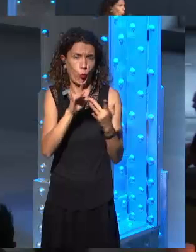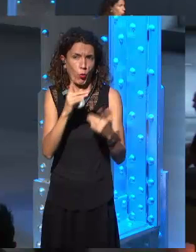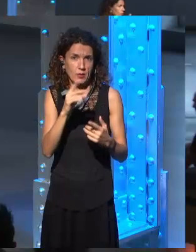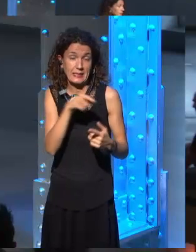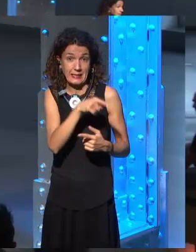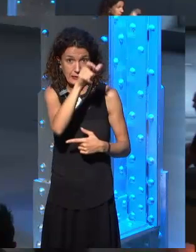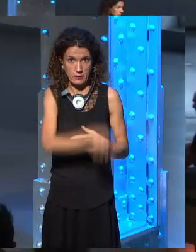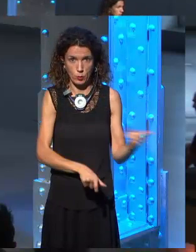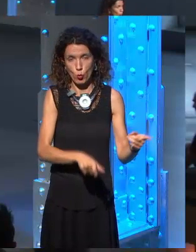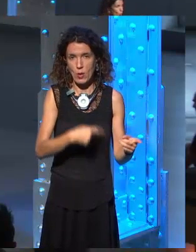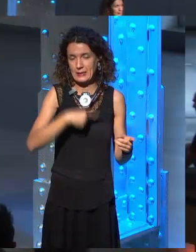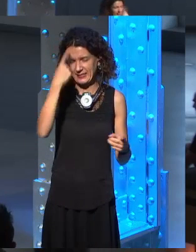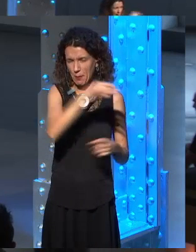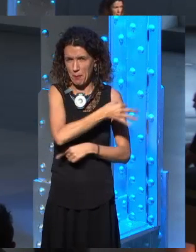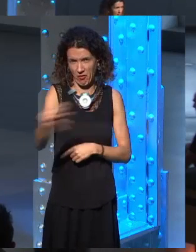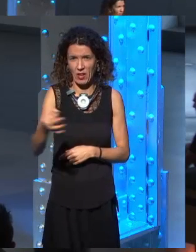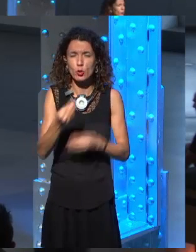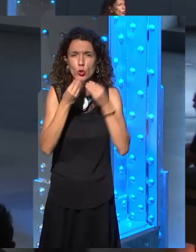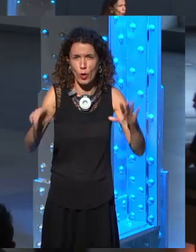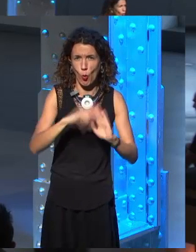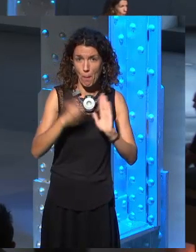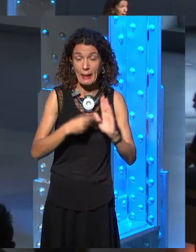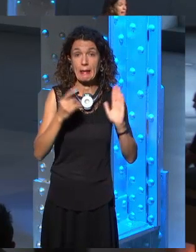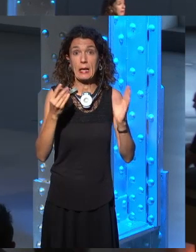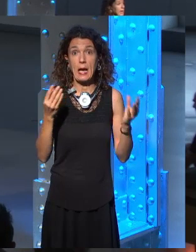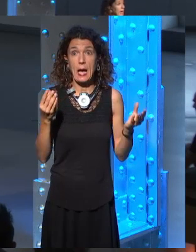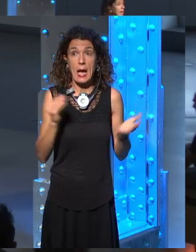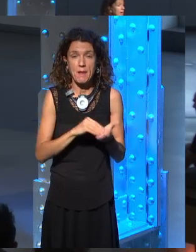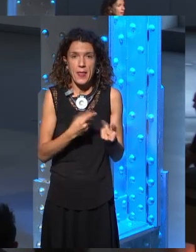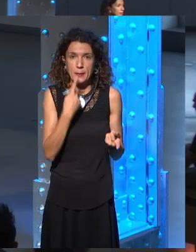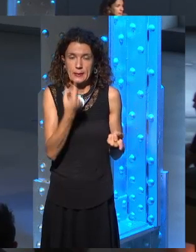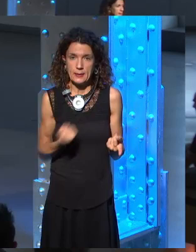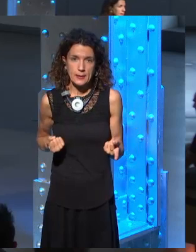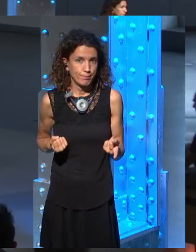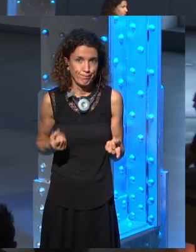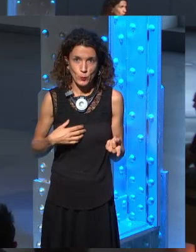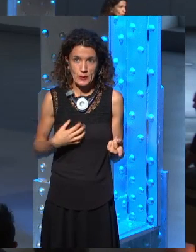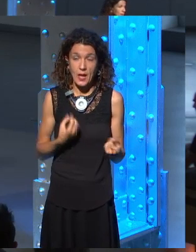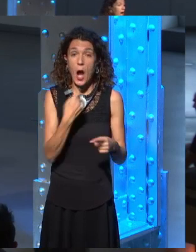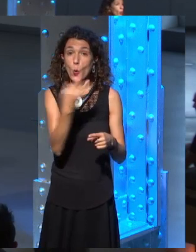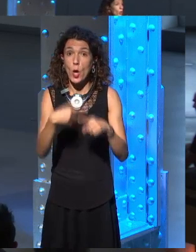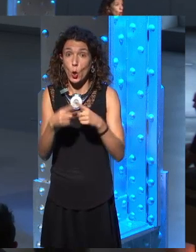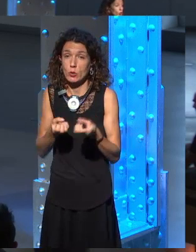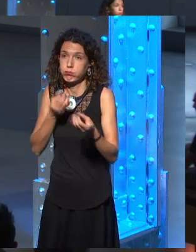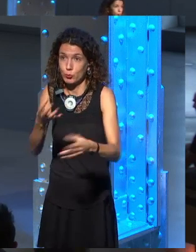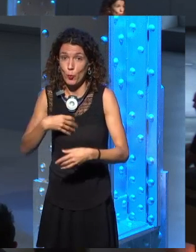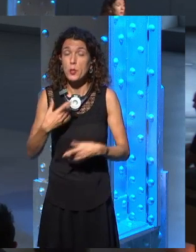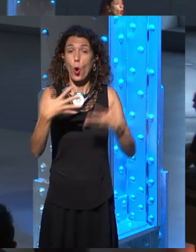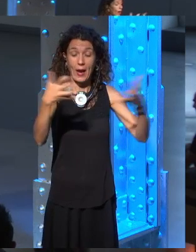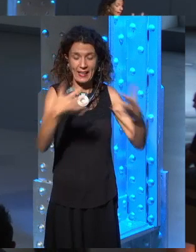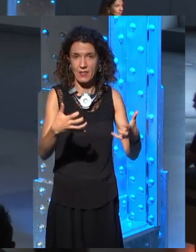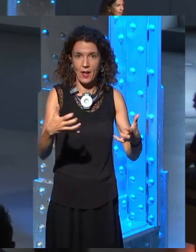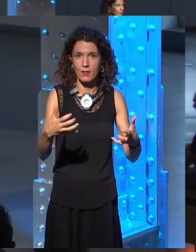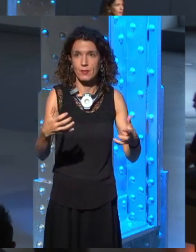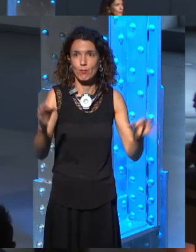even if I say that I'm searching of something, you cannot trust me on that. He's totally untrustworthy.